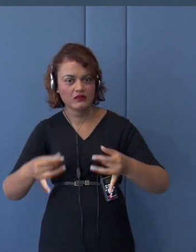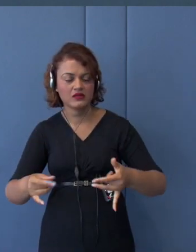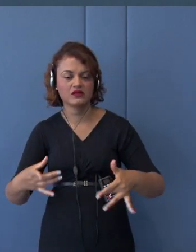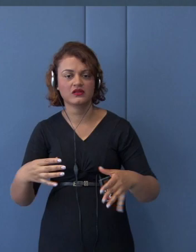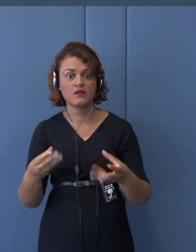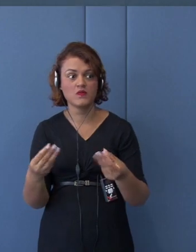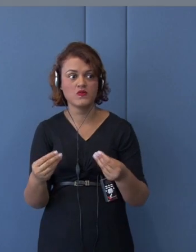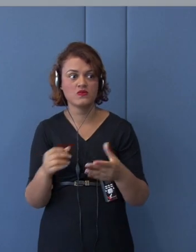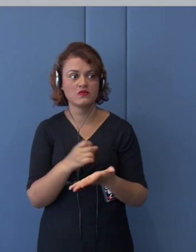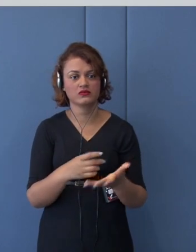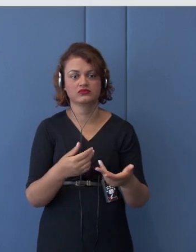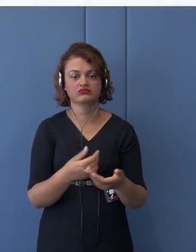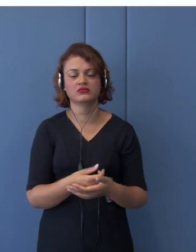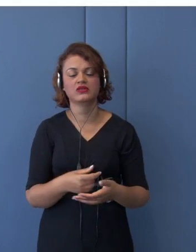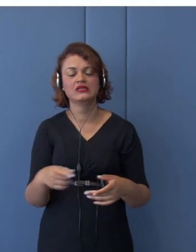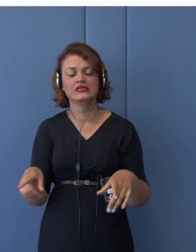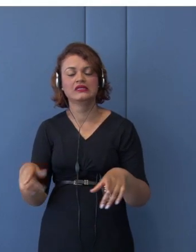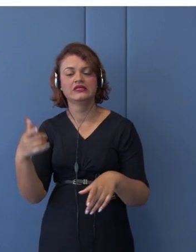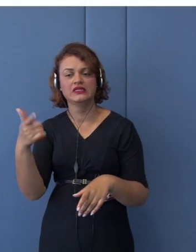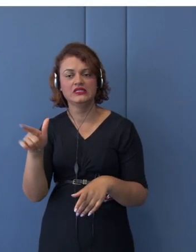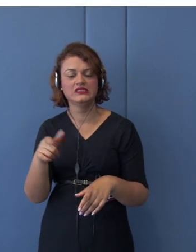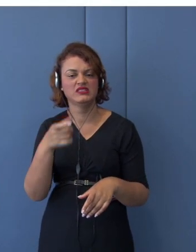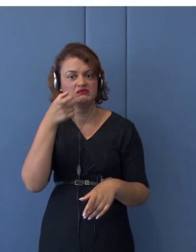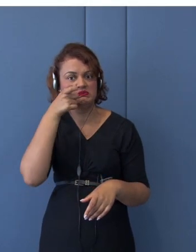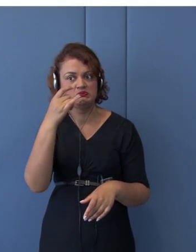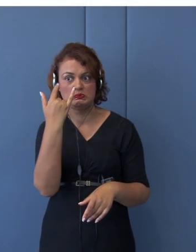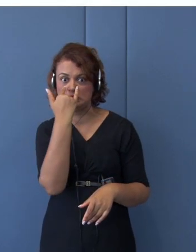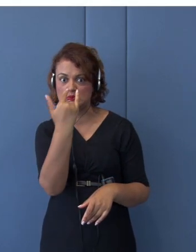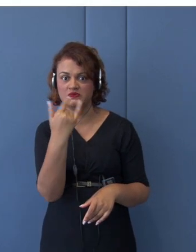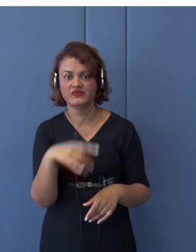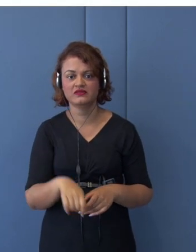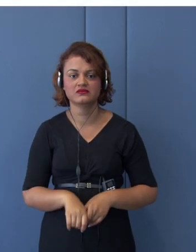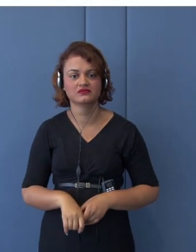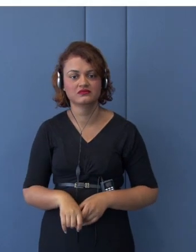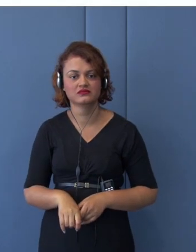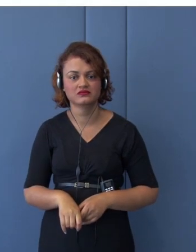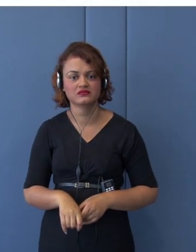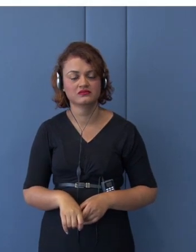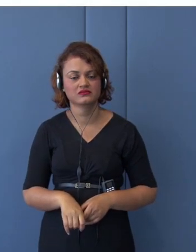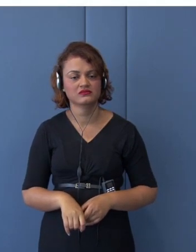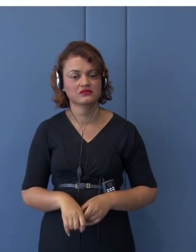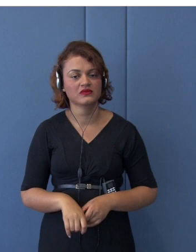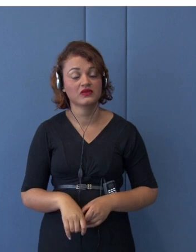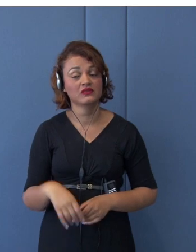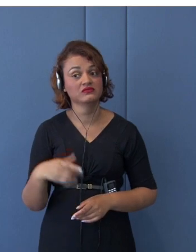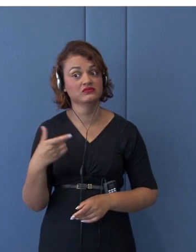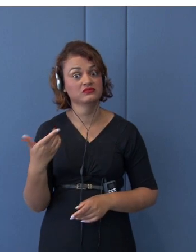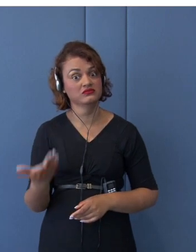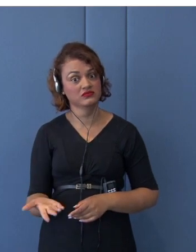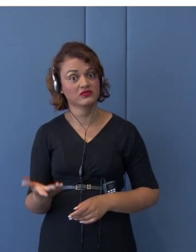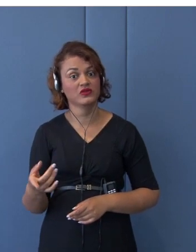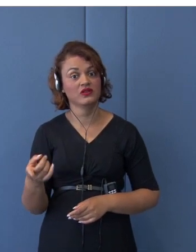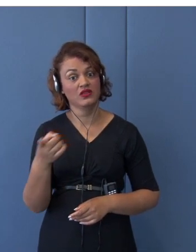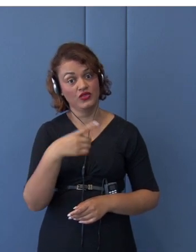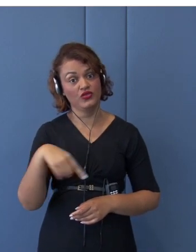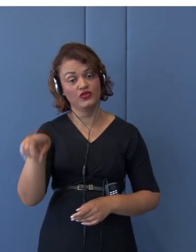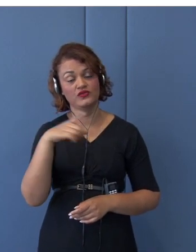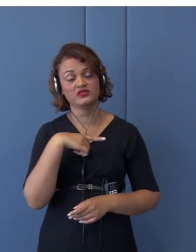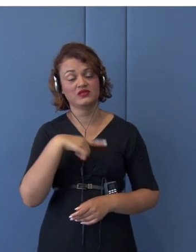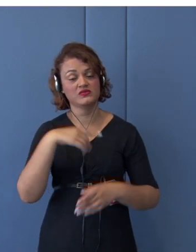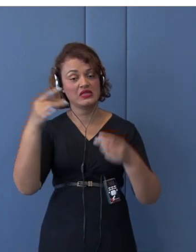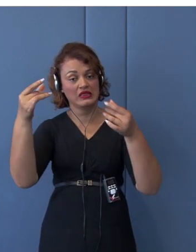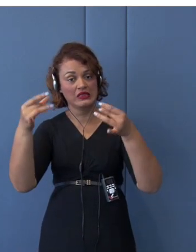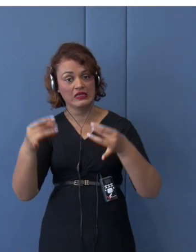ambitious sort of package of the agreement. And this is more in the details of the substance of